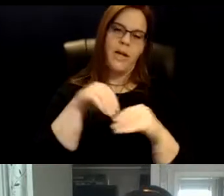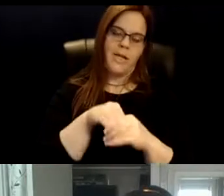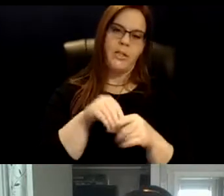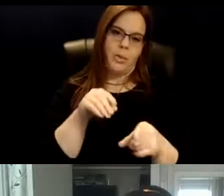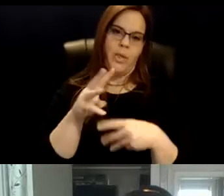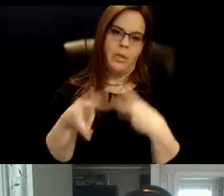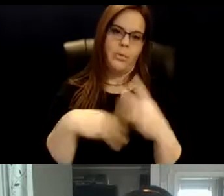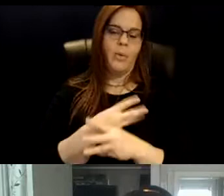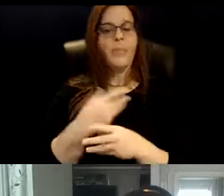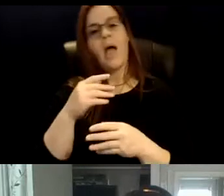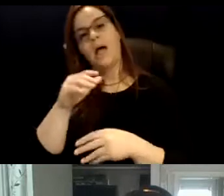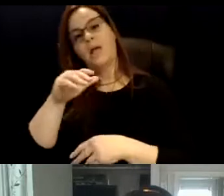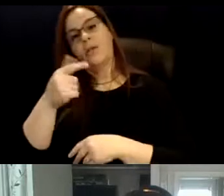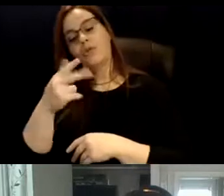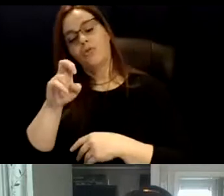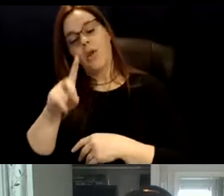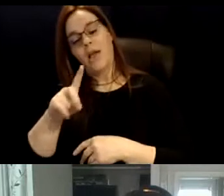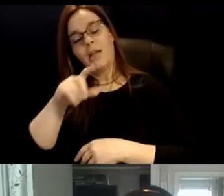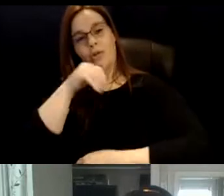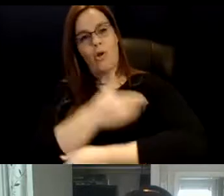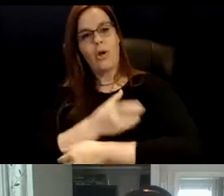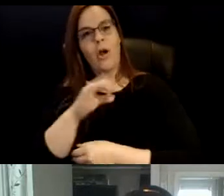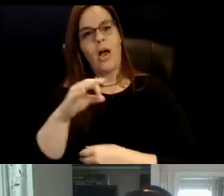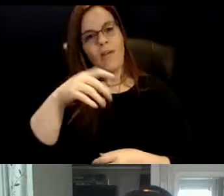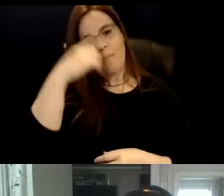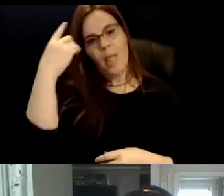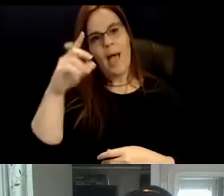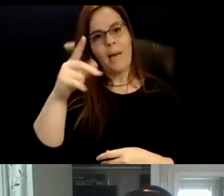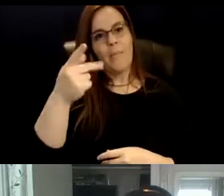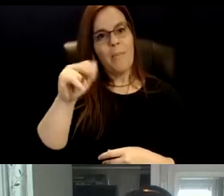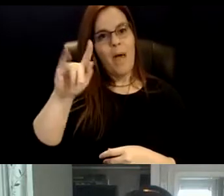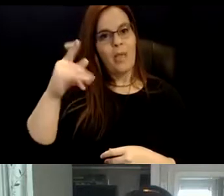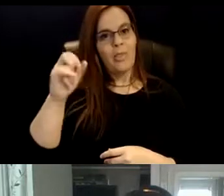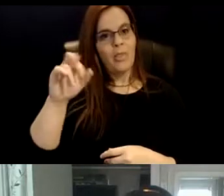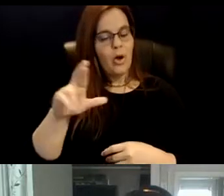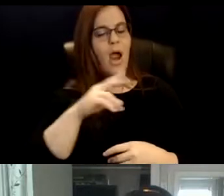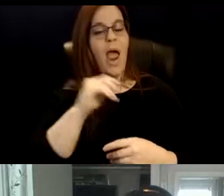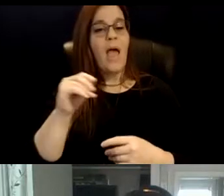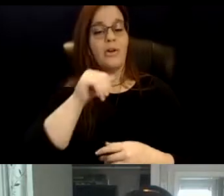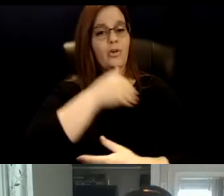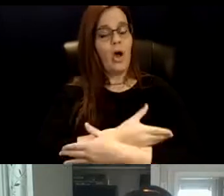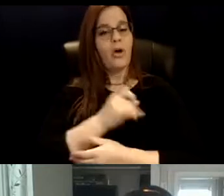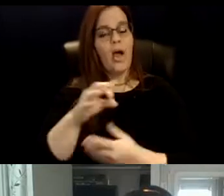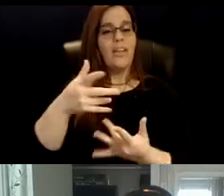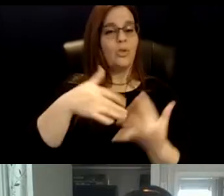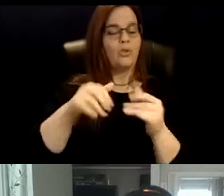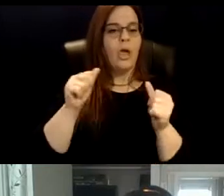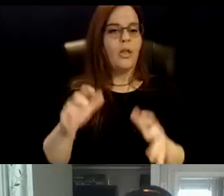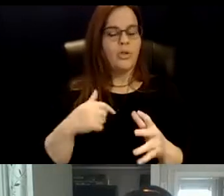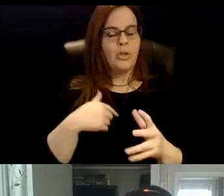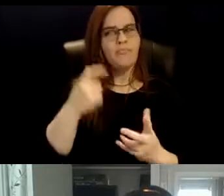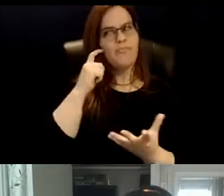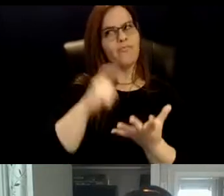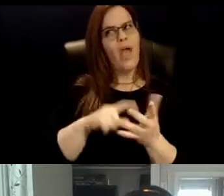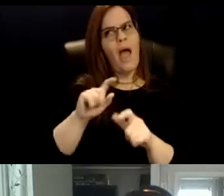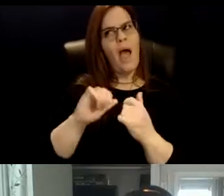and daughter of a sociologist, they were raised to see all the ways in which humans construct society, ourselves, and each other. They are on a quest to discover the